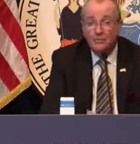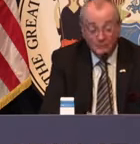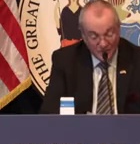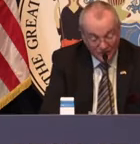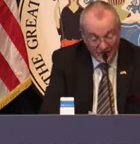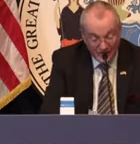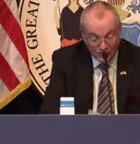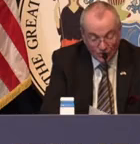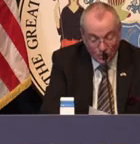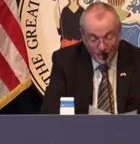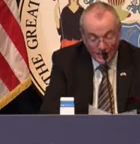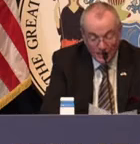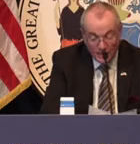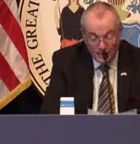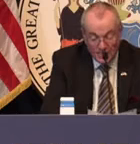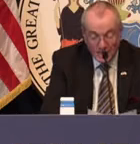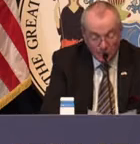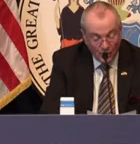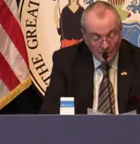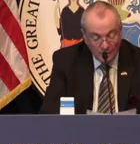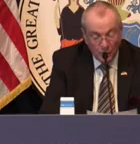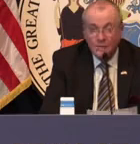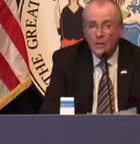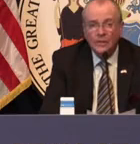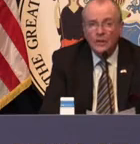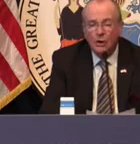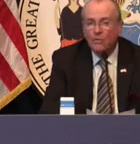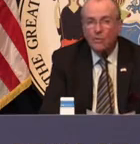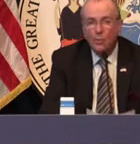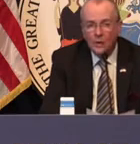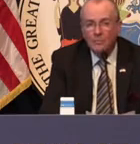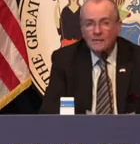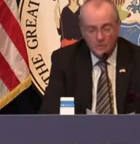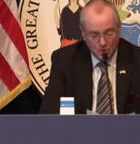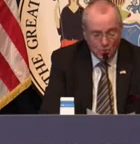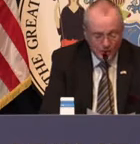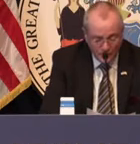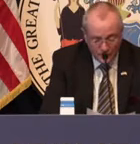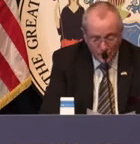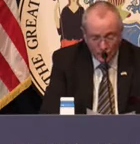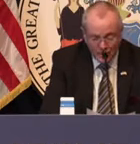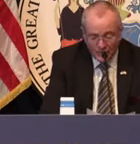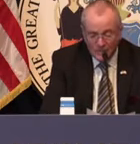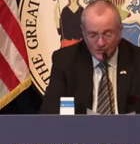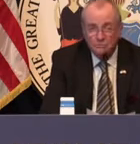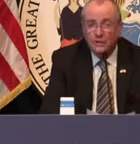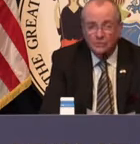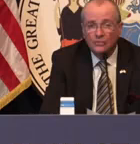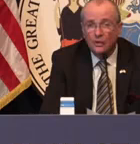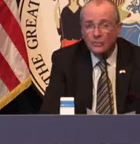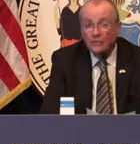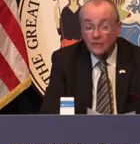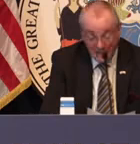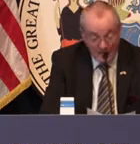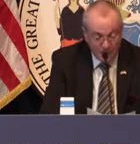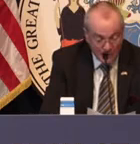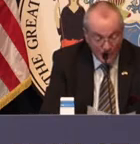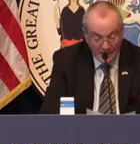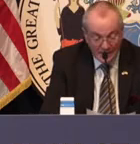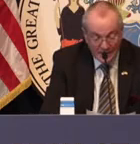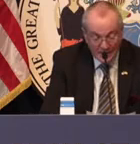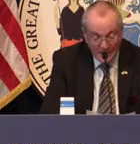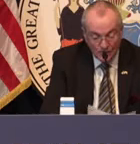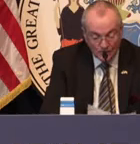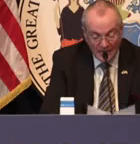to be examples of defiance or who want to make a point, but we know that the overwhelming majority of you, residents and business owners alike,